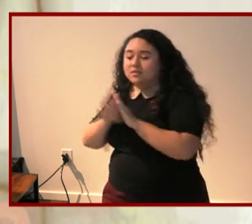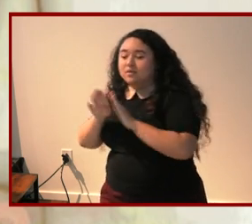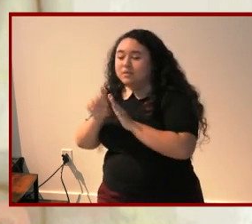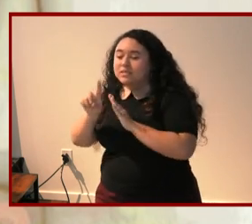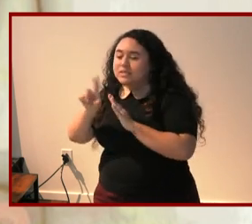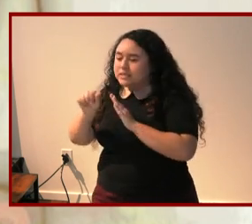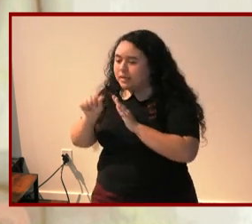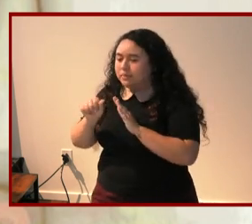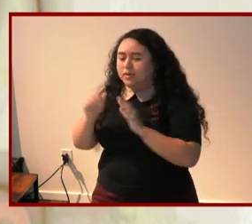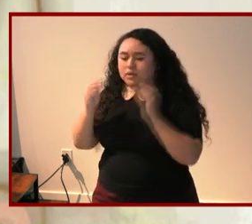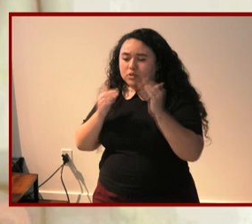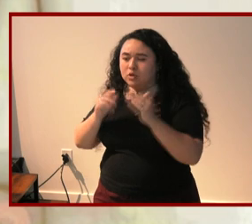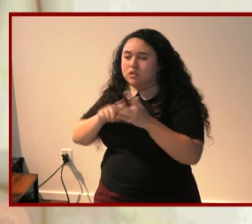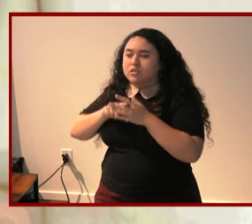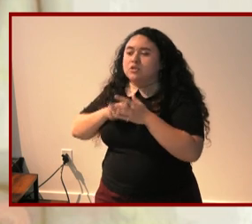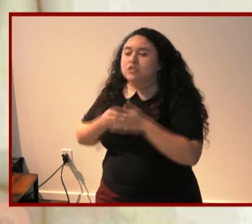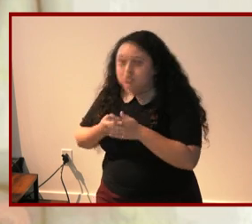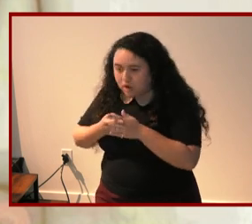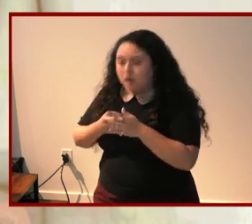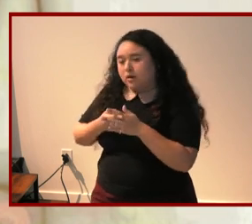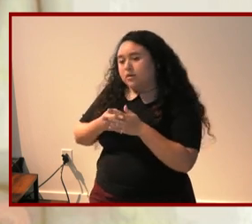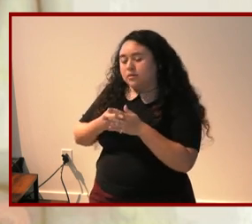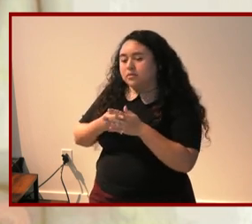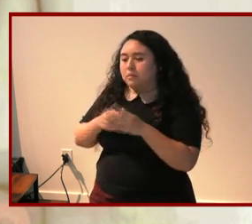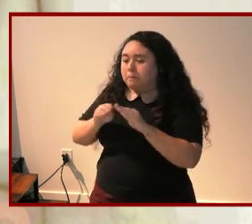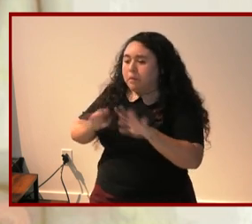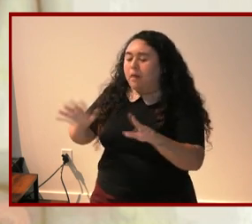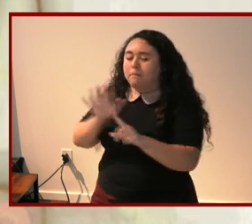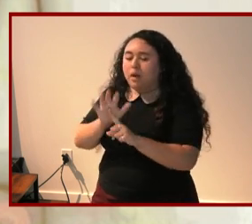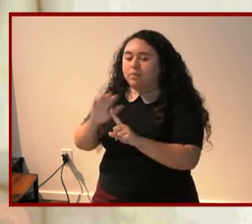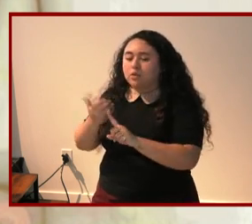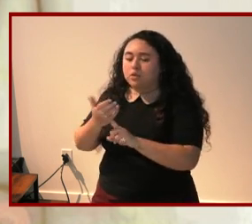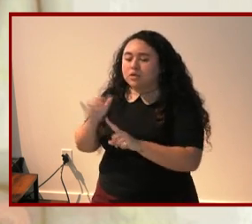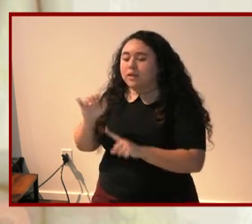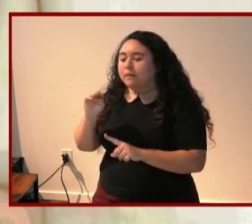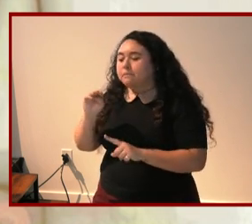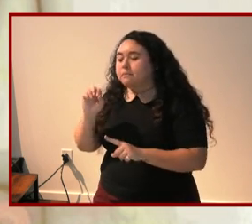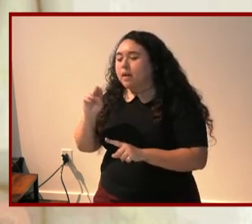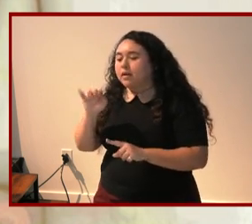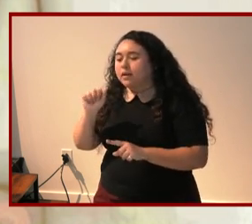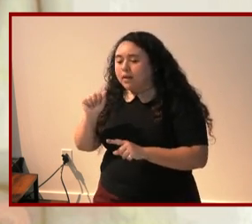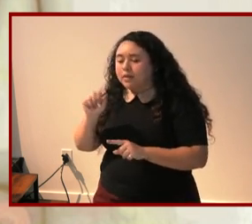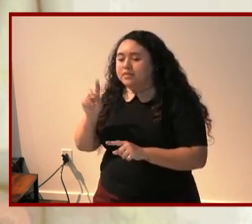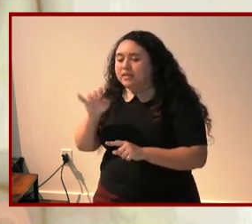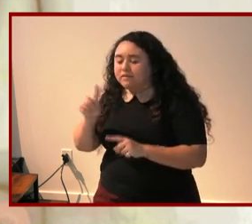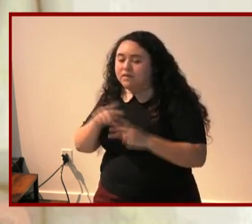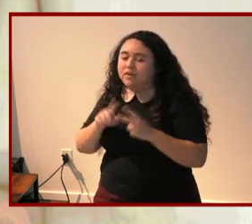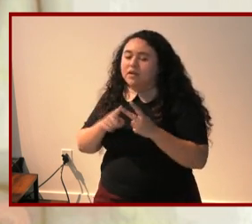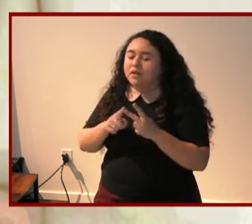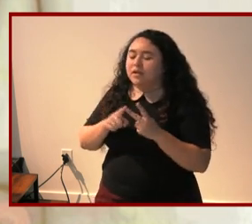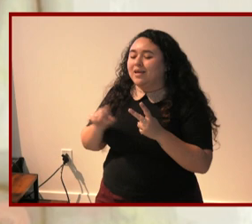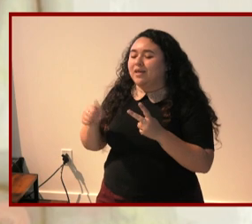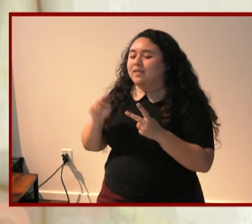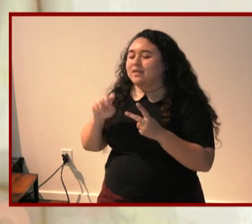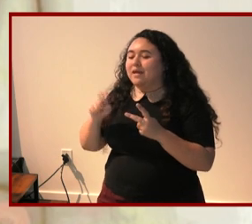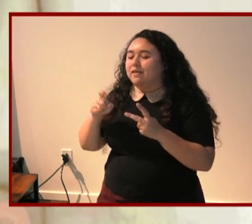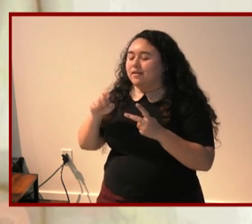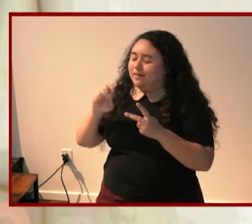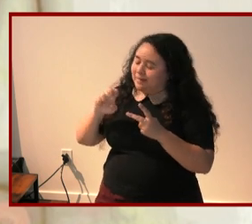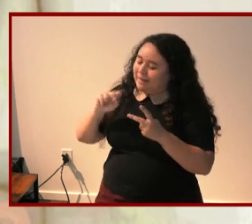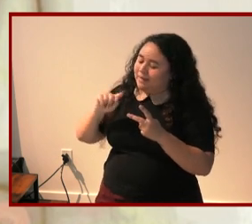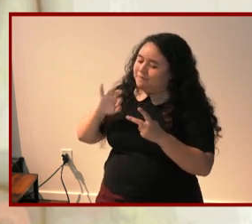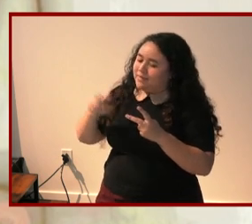mainstream conversations thanks in part to films like monica and david and the netflix series love on the spectrum only